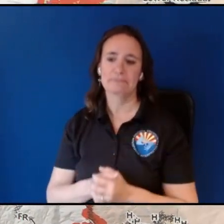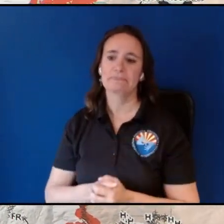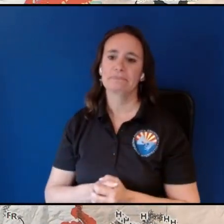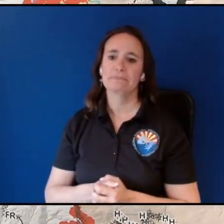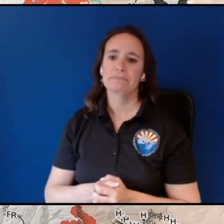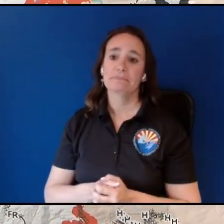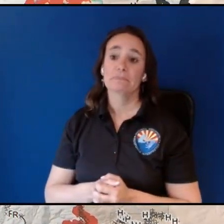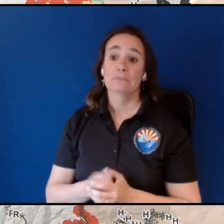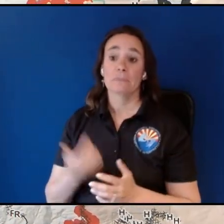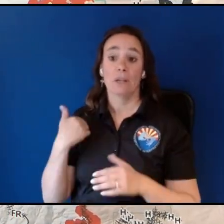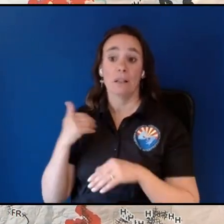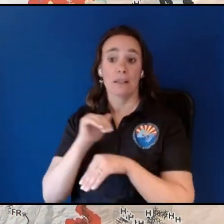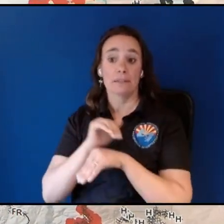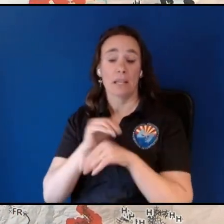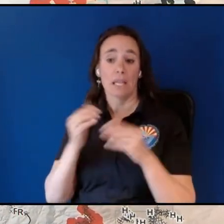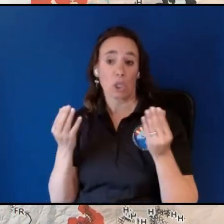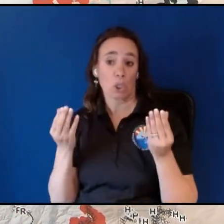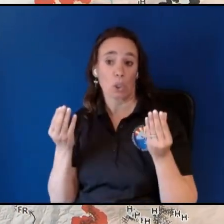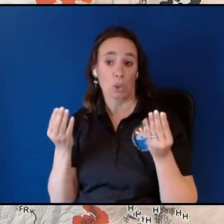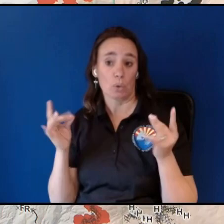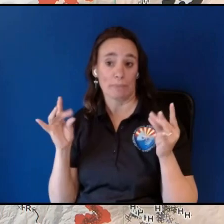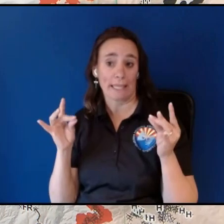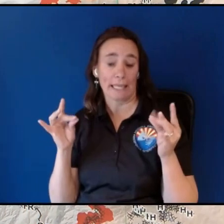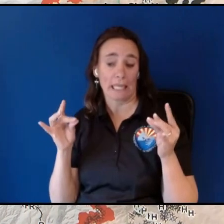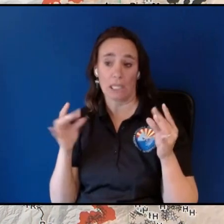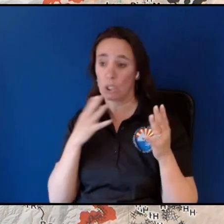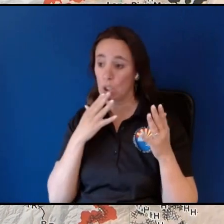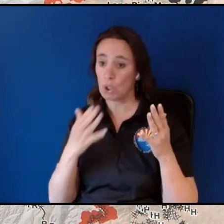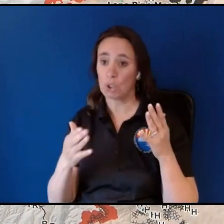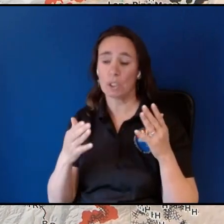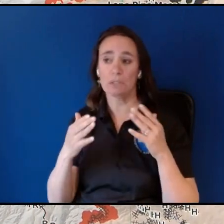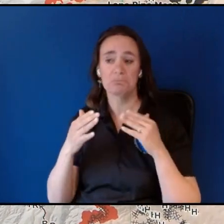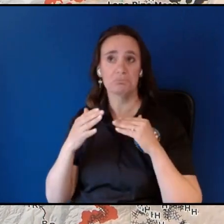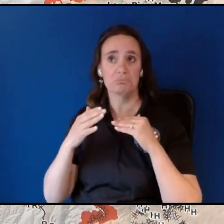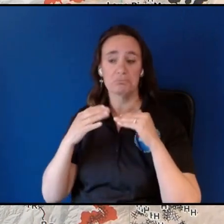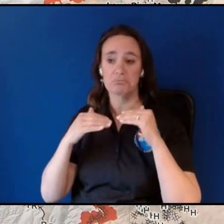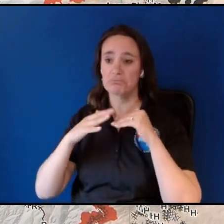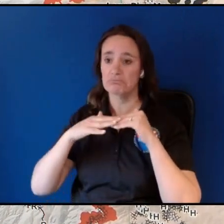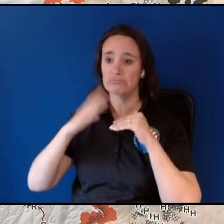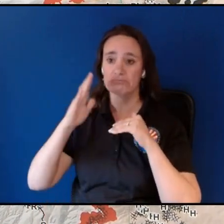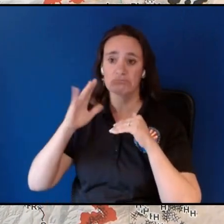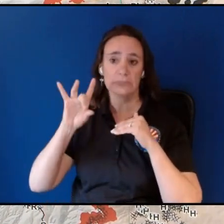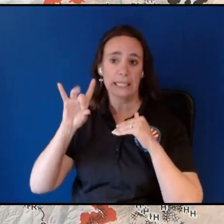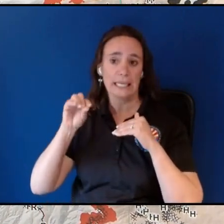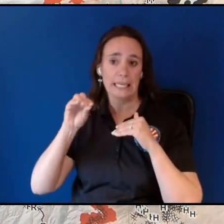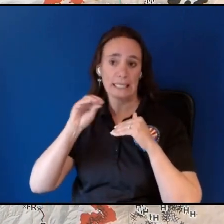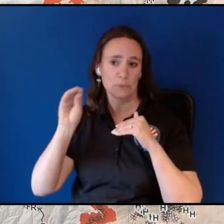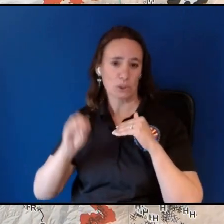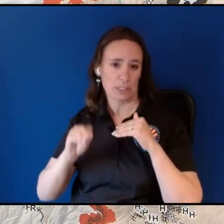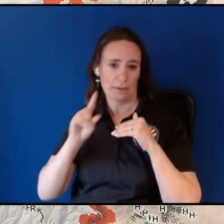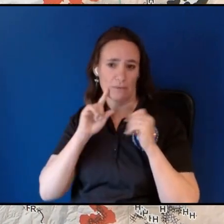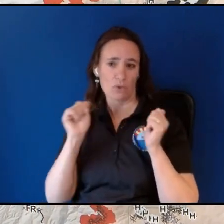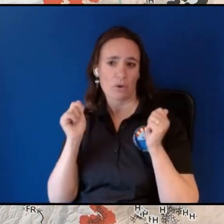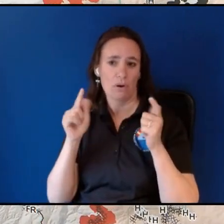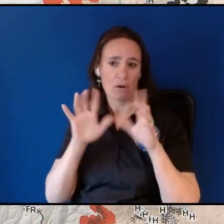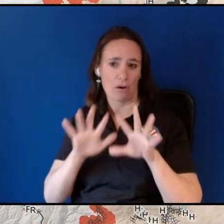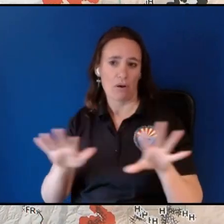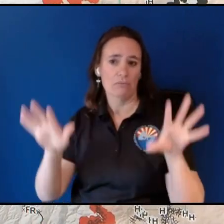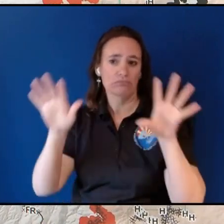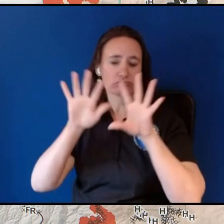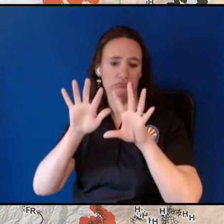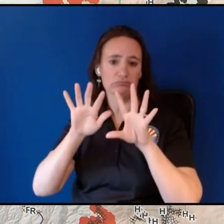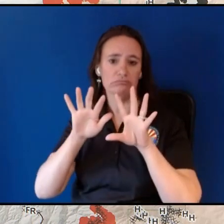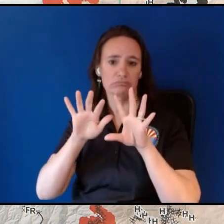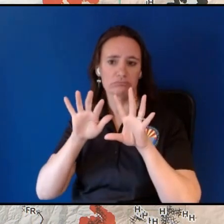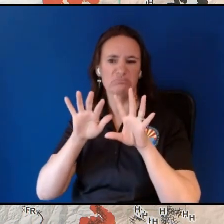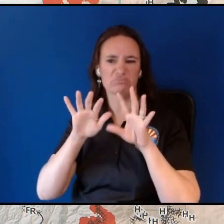were really good they came up again above 80 percent for pretty much every location so just a little bit less than previous